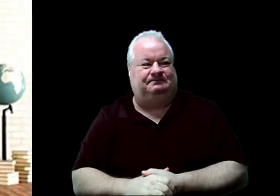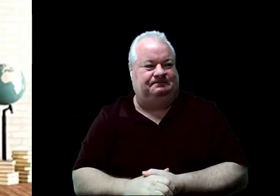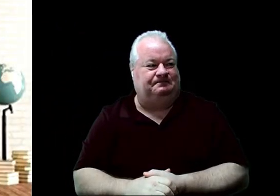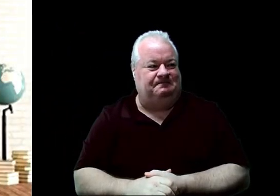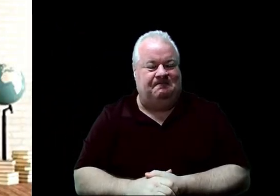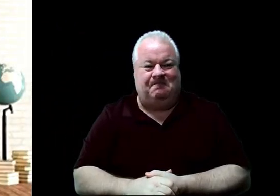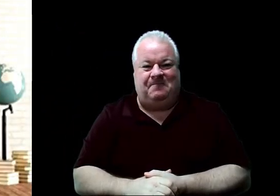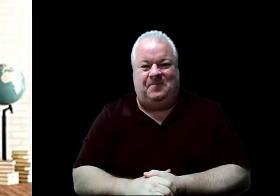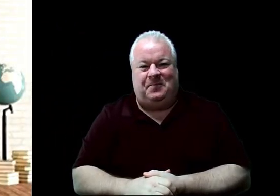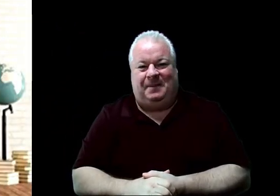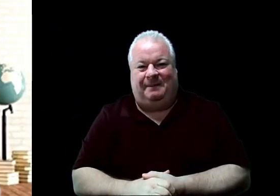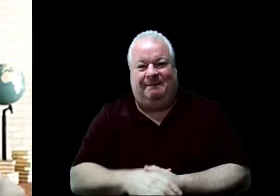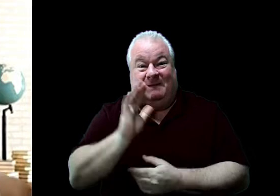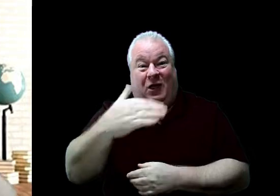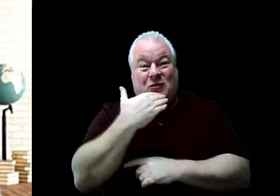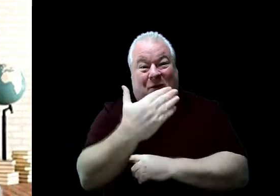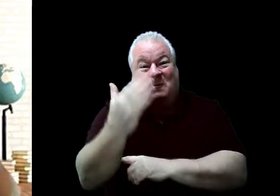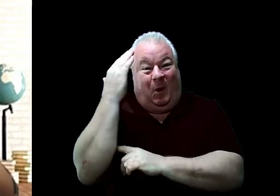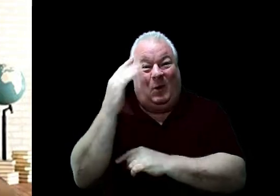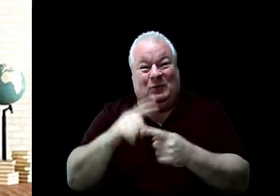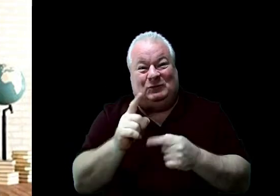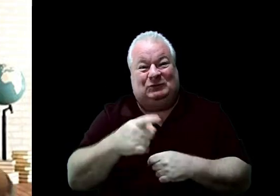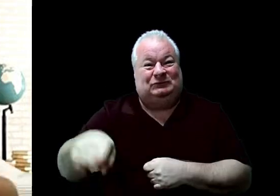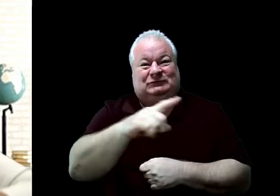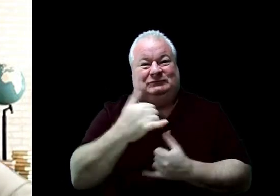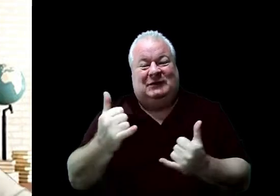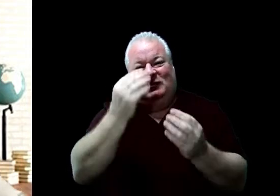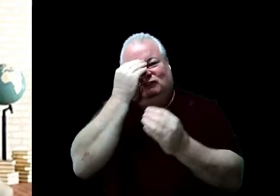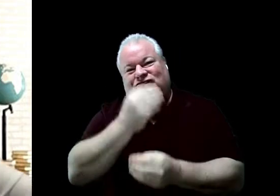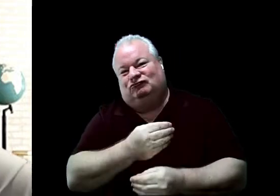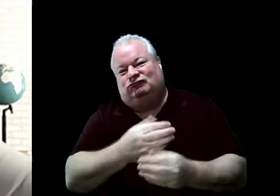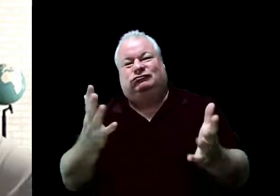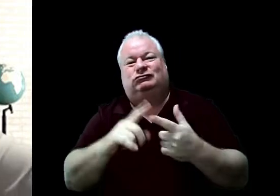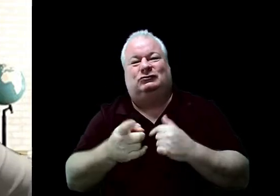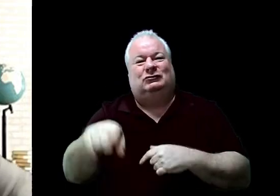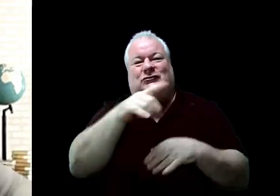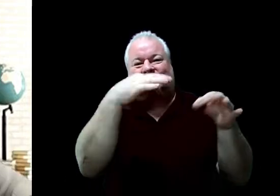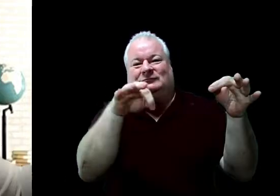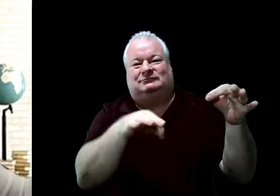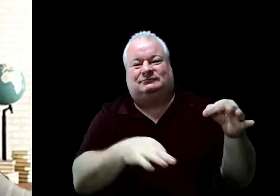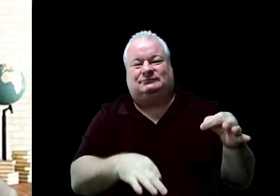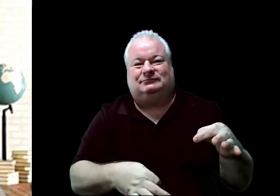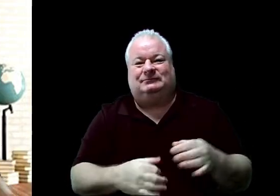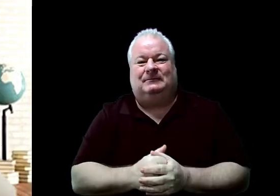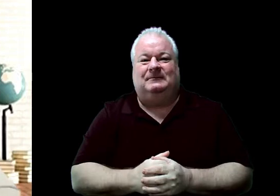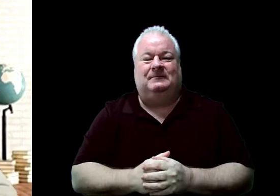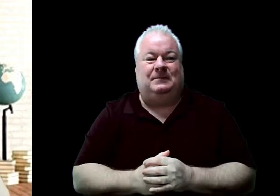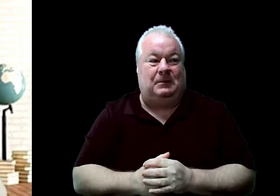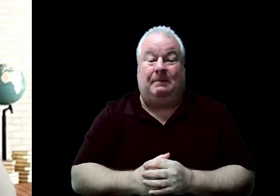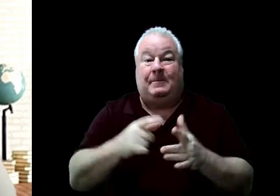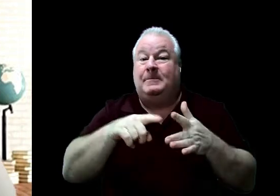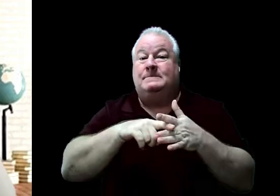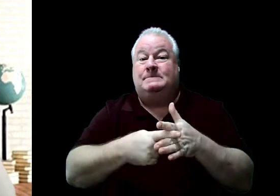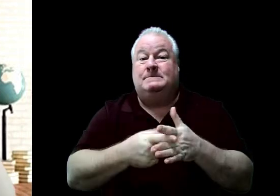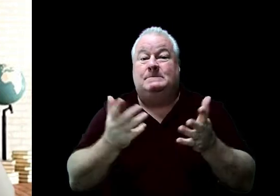All right. So good morning now for the announcements. We are going to begin with